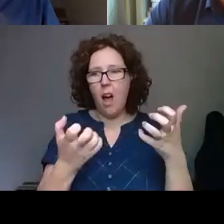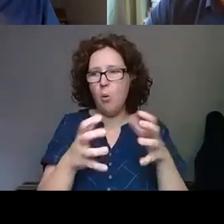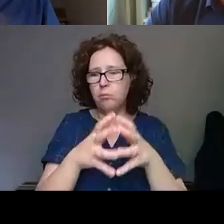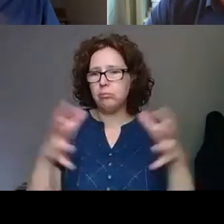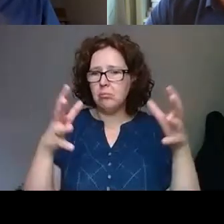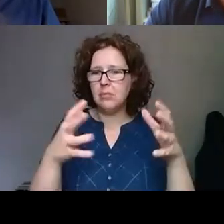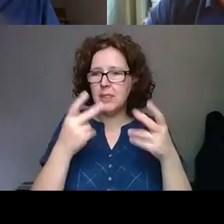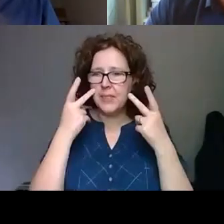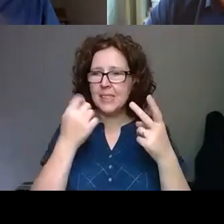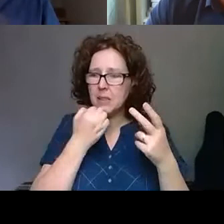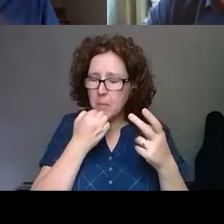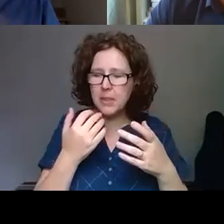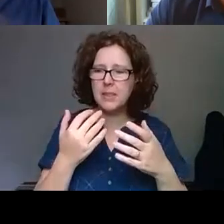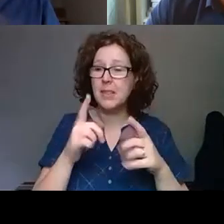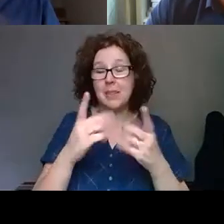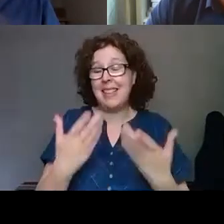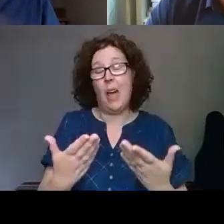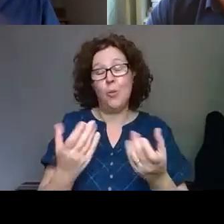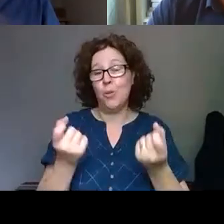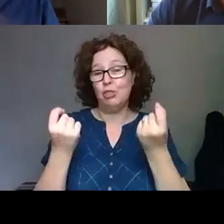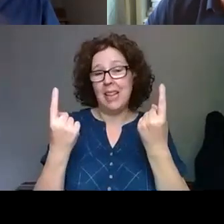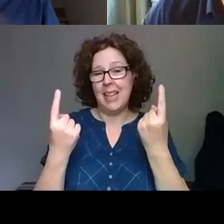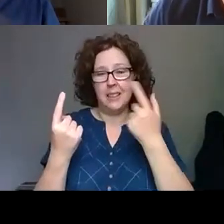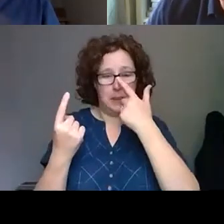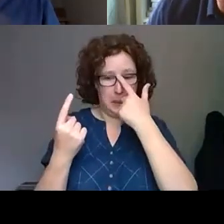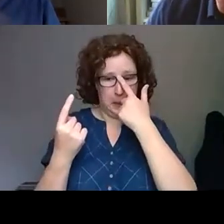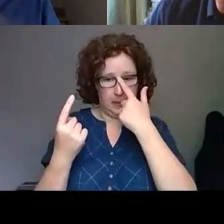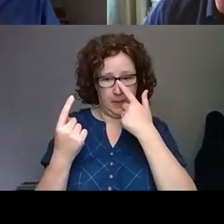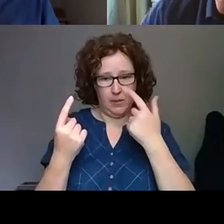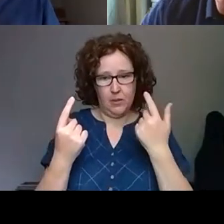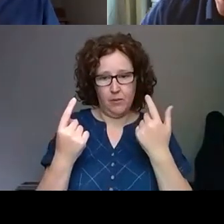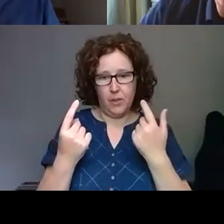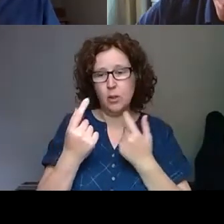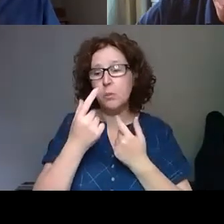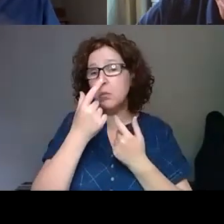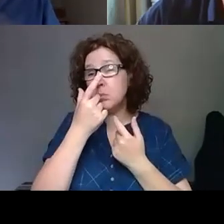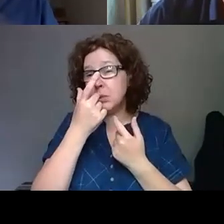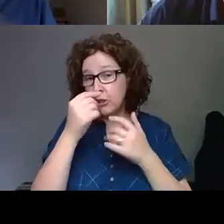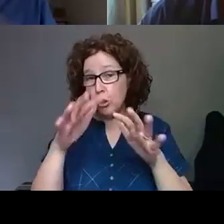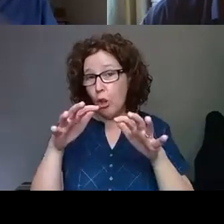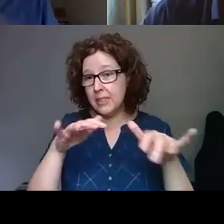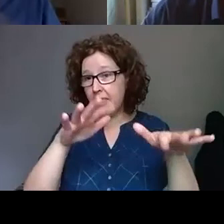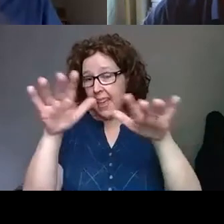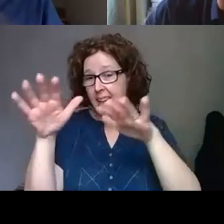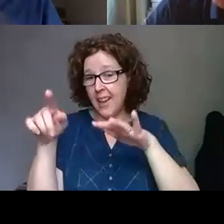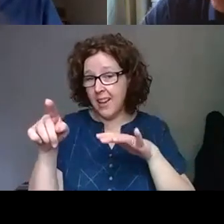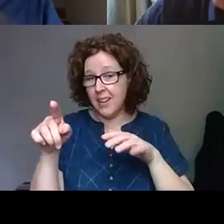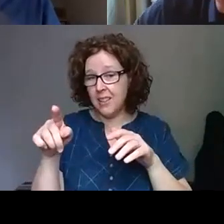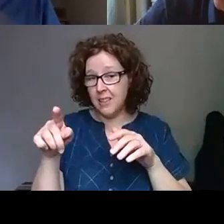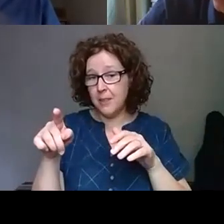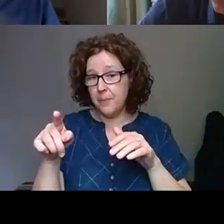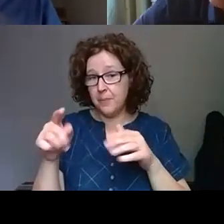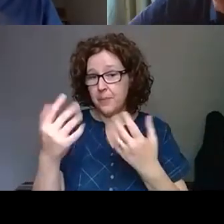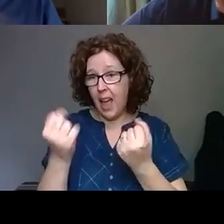now we realize actually there are probably a potential group of audience who share same